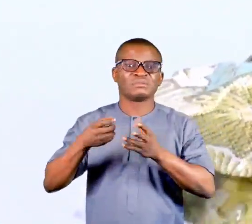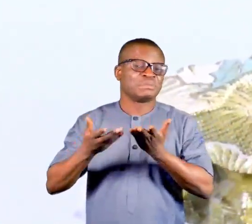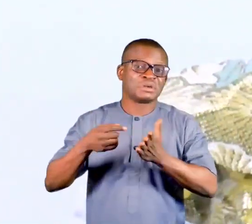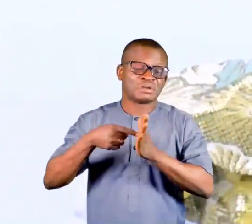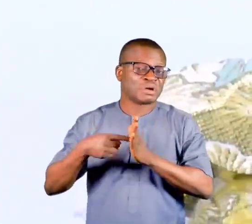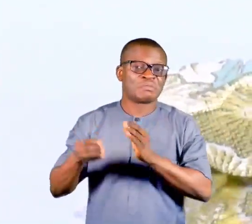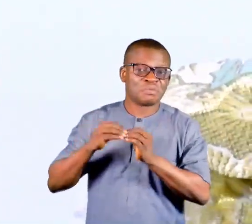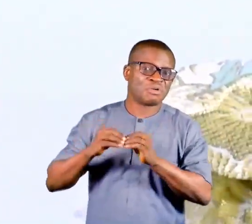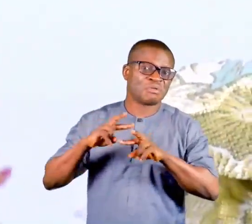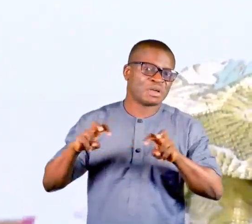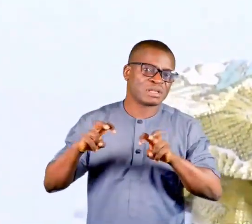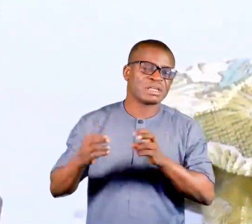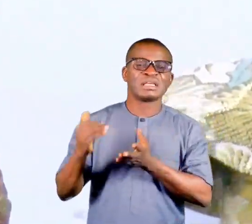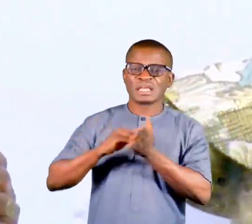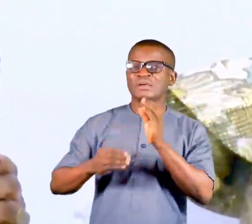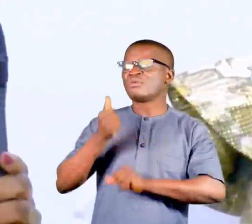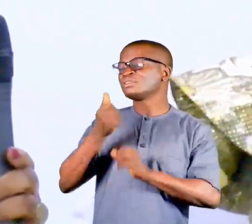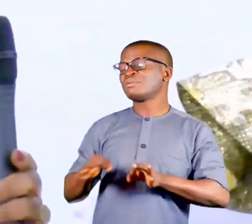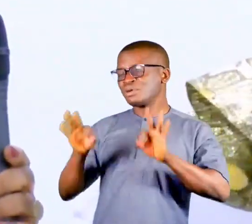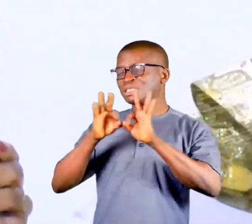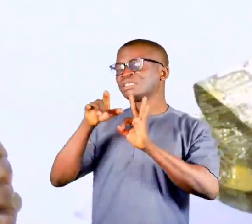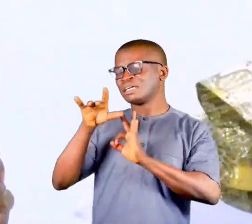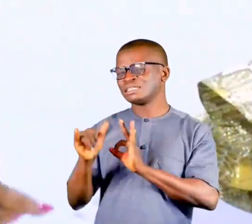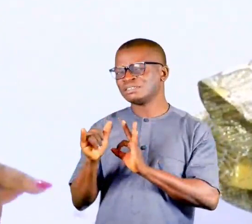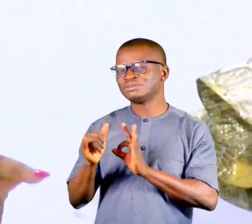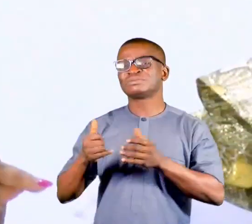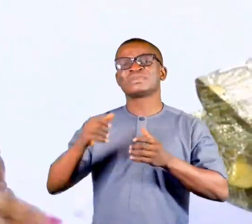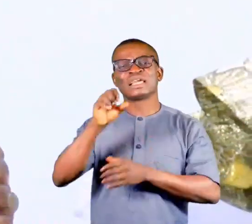investigation. Then, but most importantly,